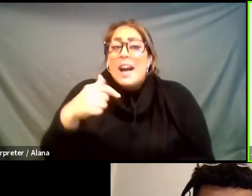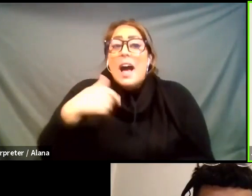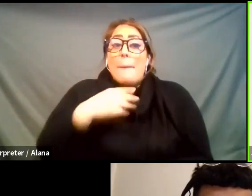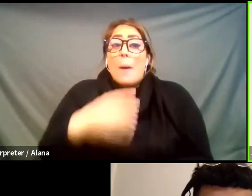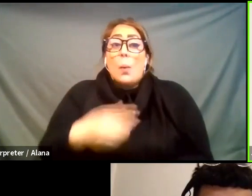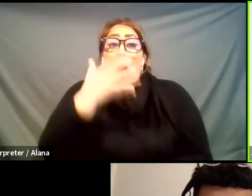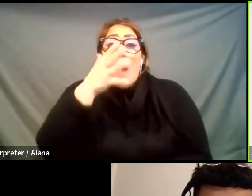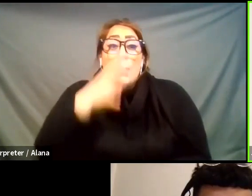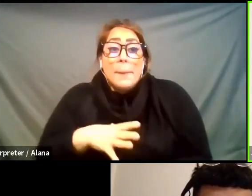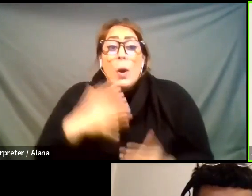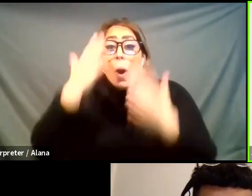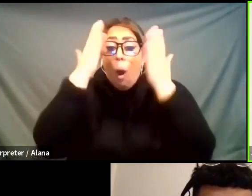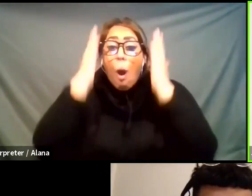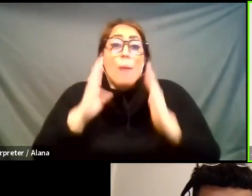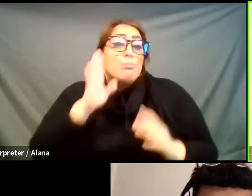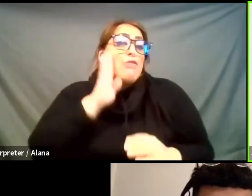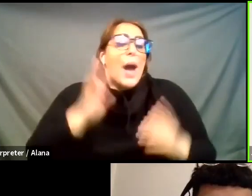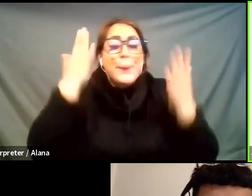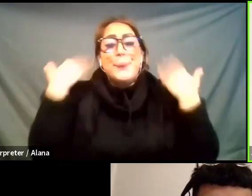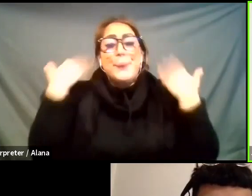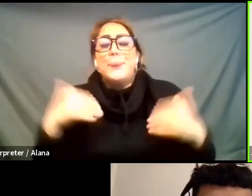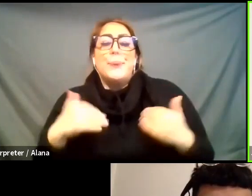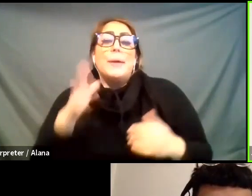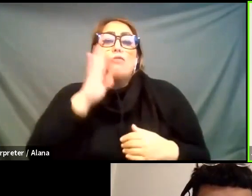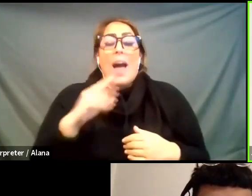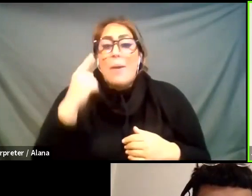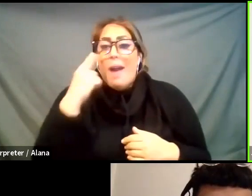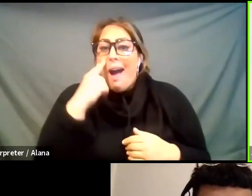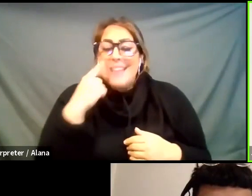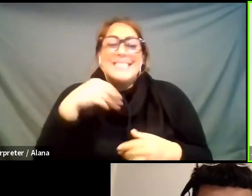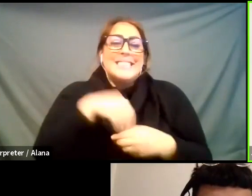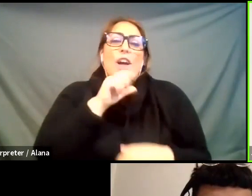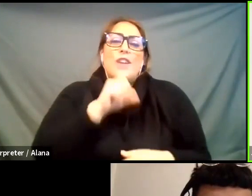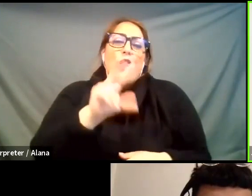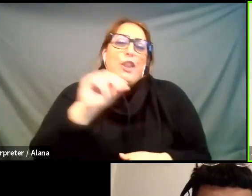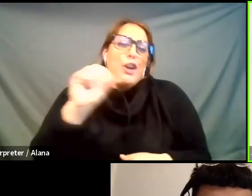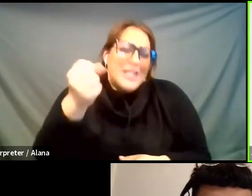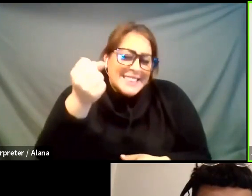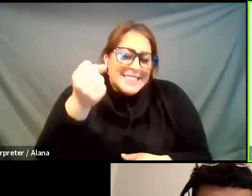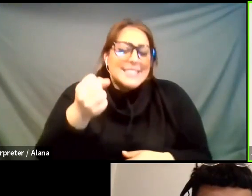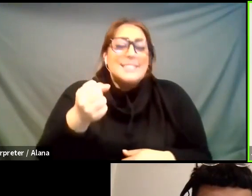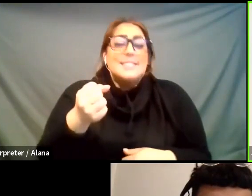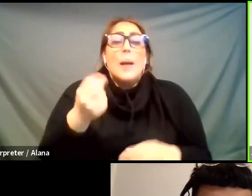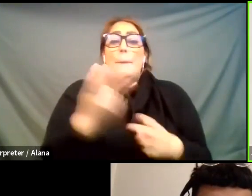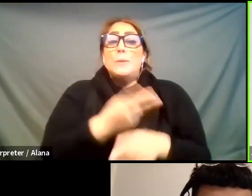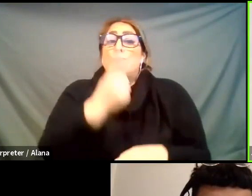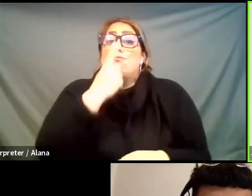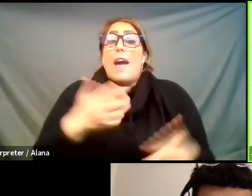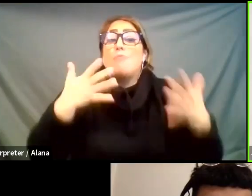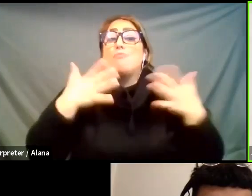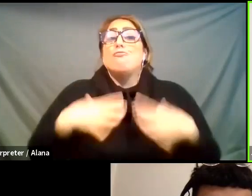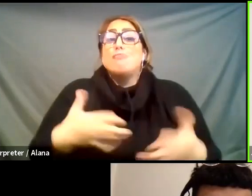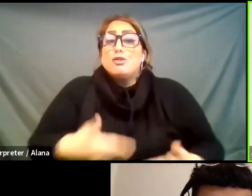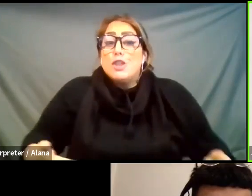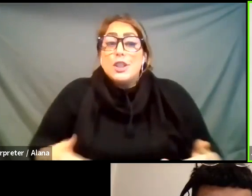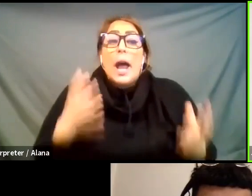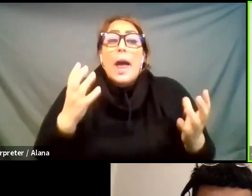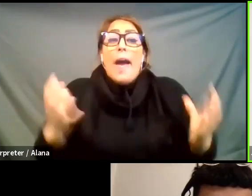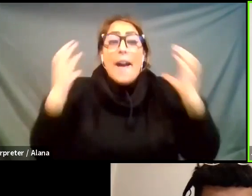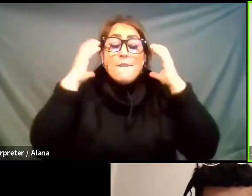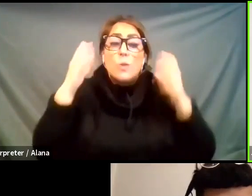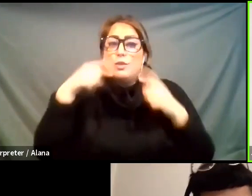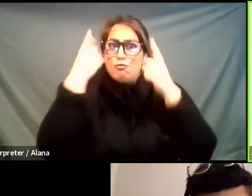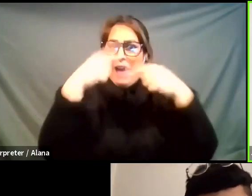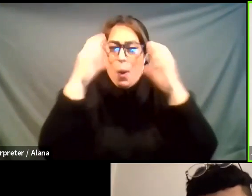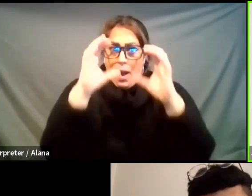woman with long brown hair brown eyes i'm in my footies i'm wearing a red shirt headphones round glasses